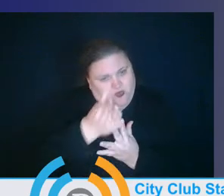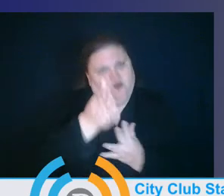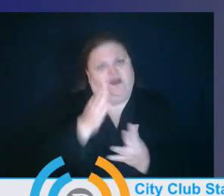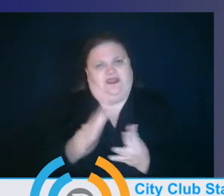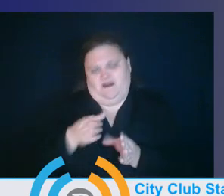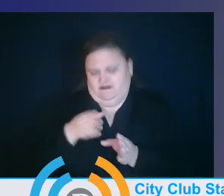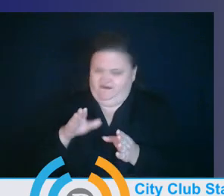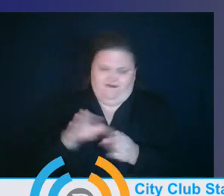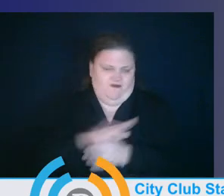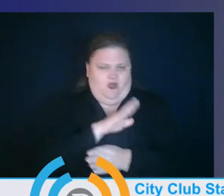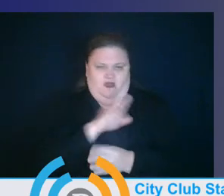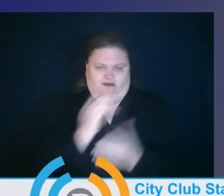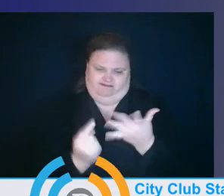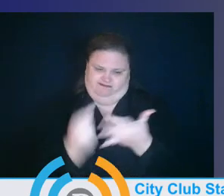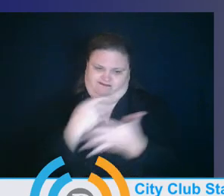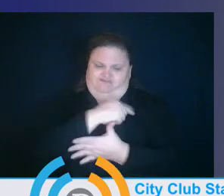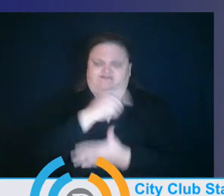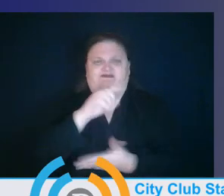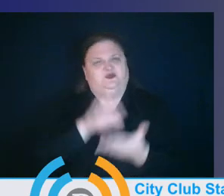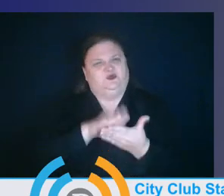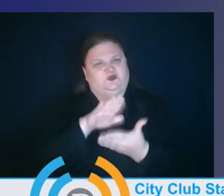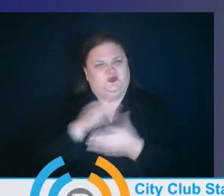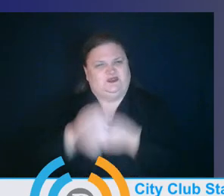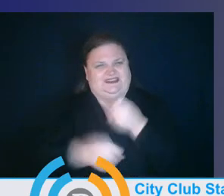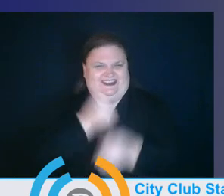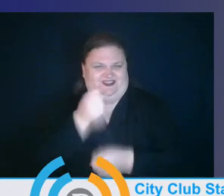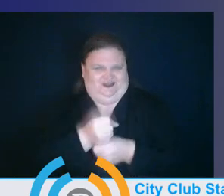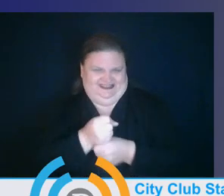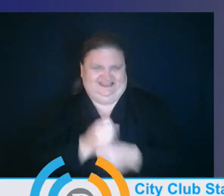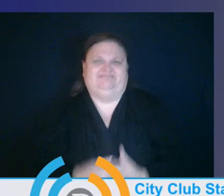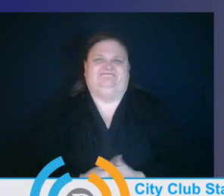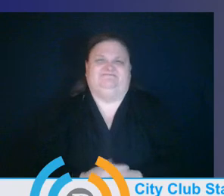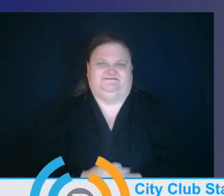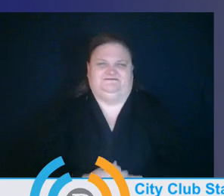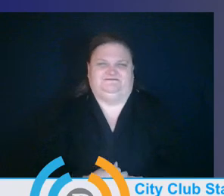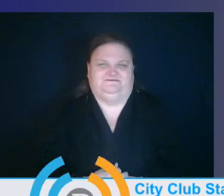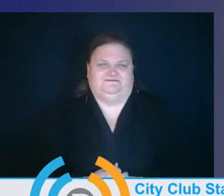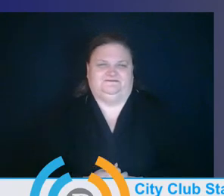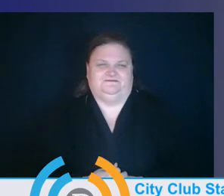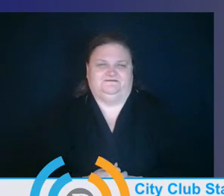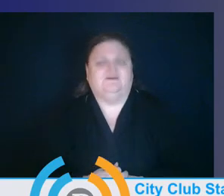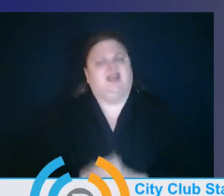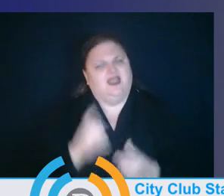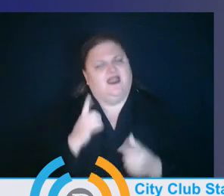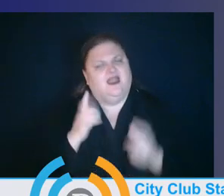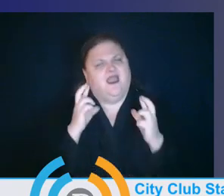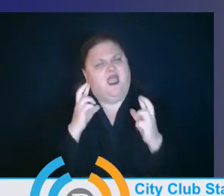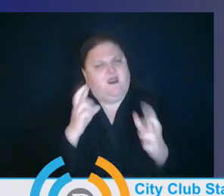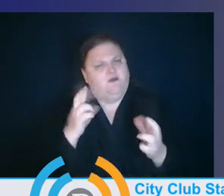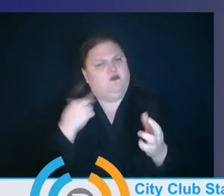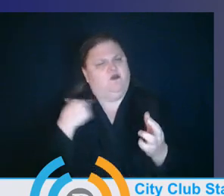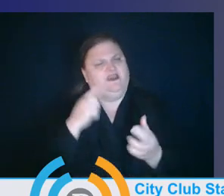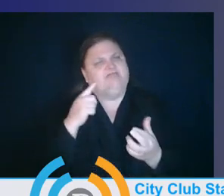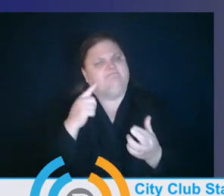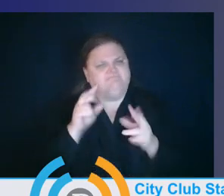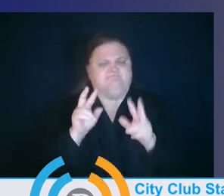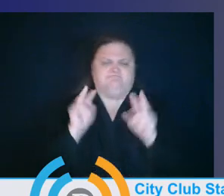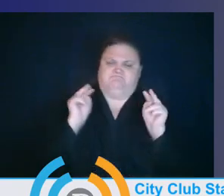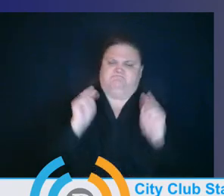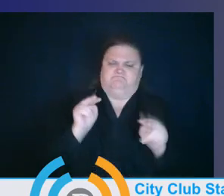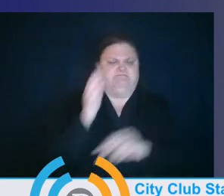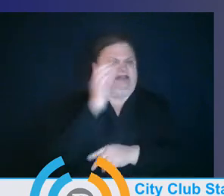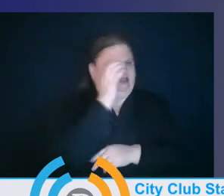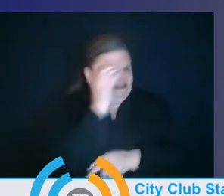Um, I think, you know, one of the things that I hope we change, we learn from this and we break down some of the silos between